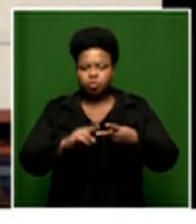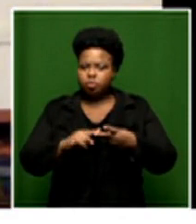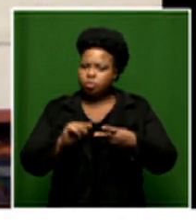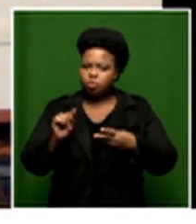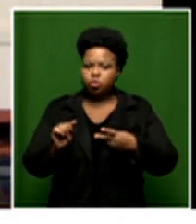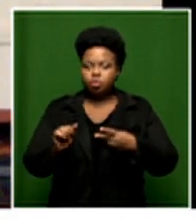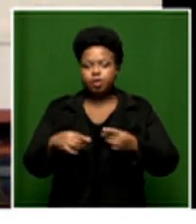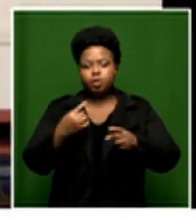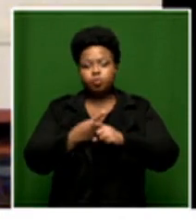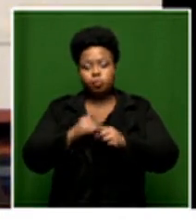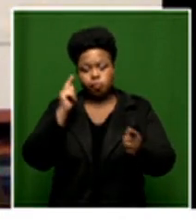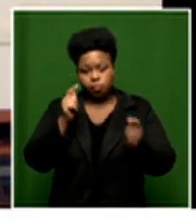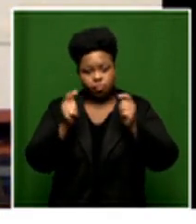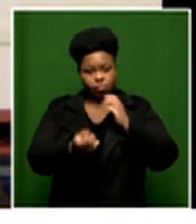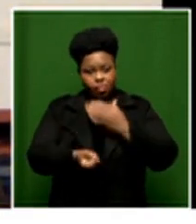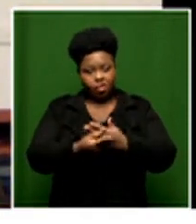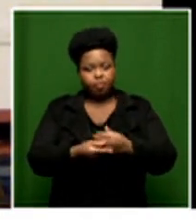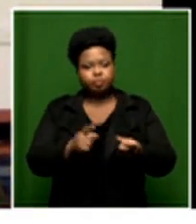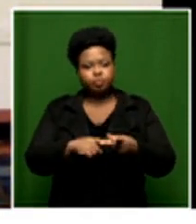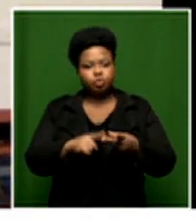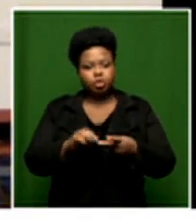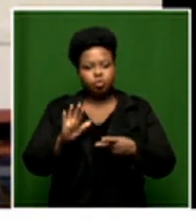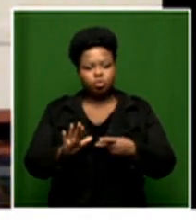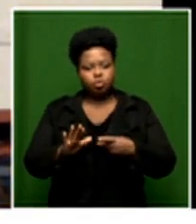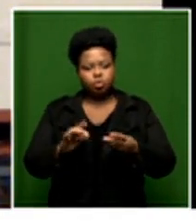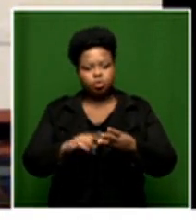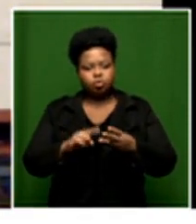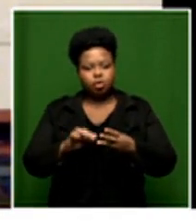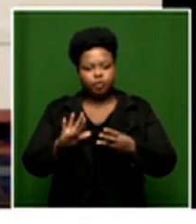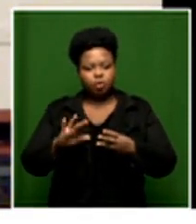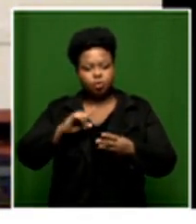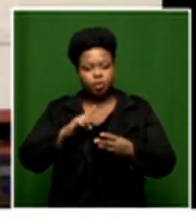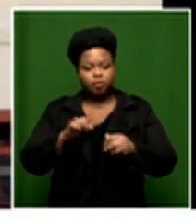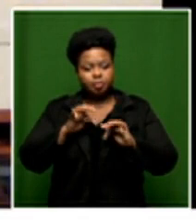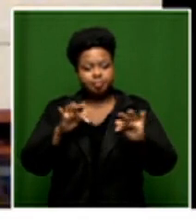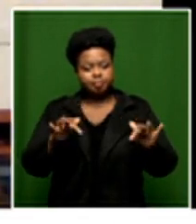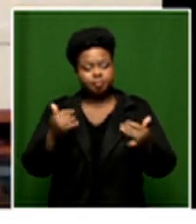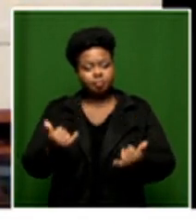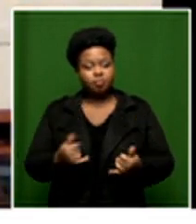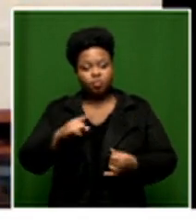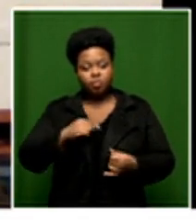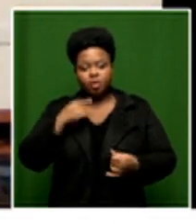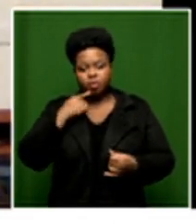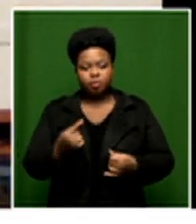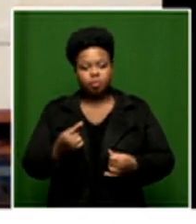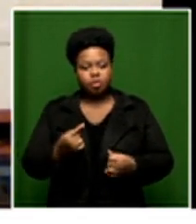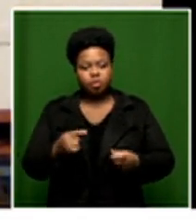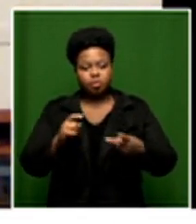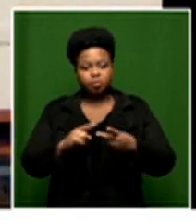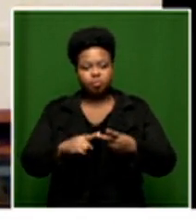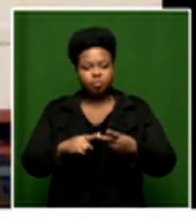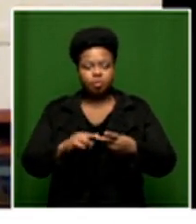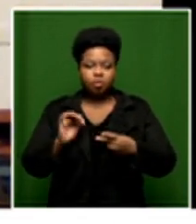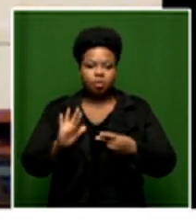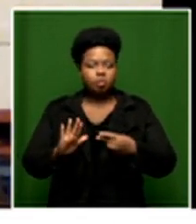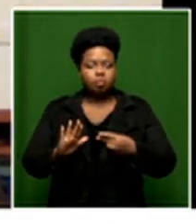doctors are facing today there are more cases where doctors need to have a sense of empathy and humanity than they do necessarily the dexterity of being able to